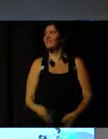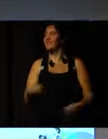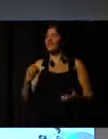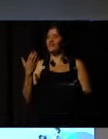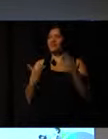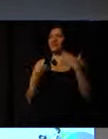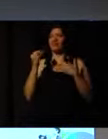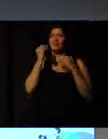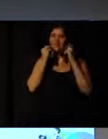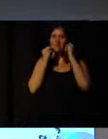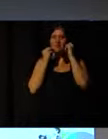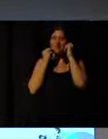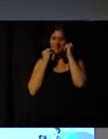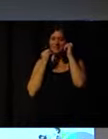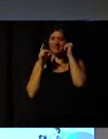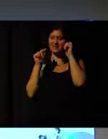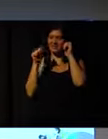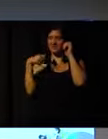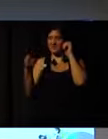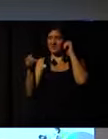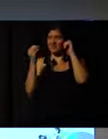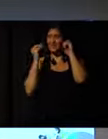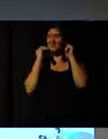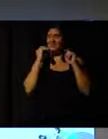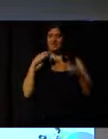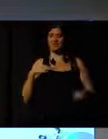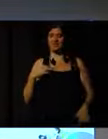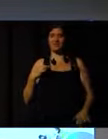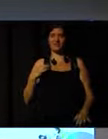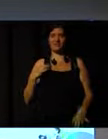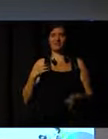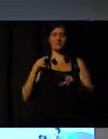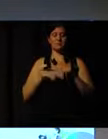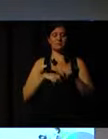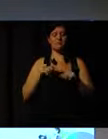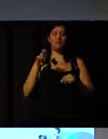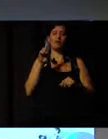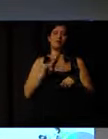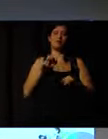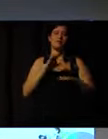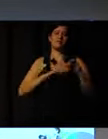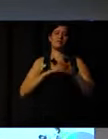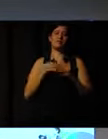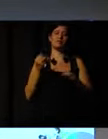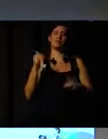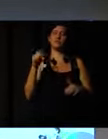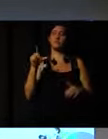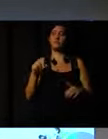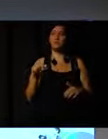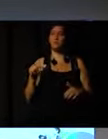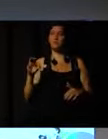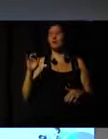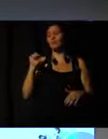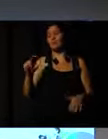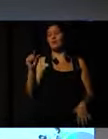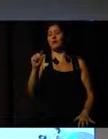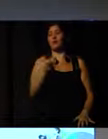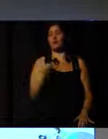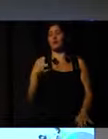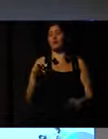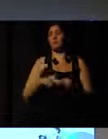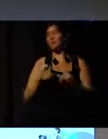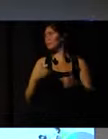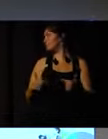How to equilibrate the opportunities given to volunteers with the image